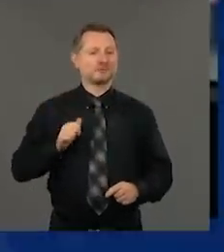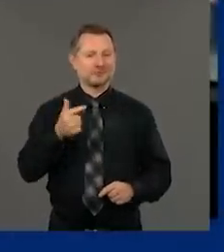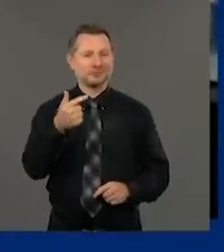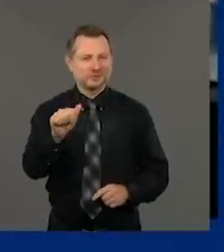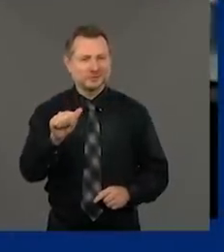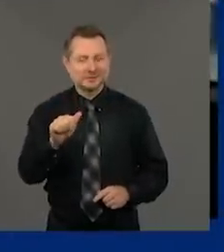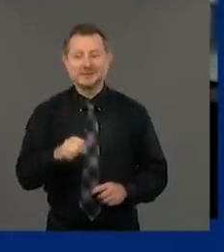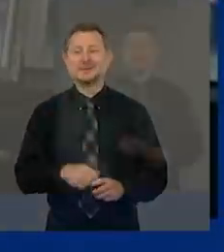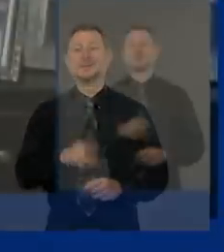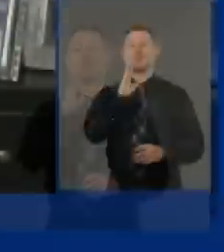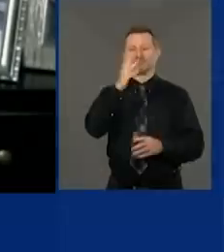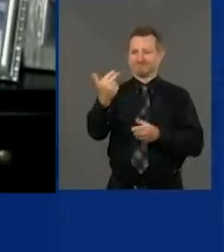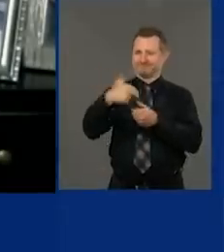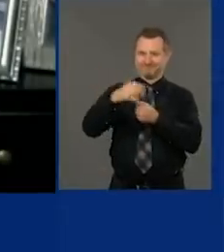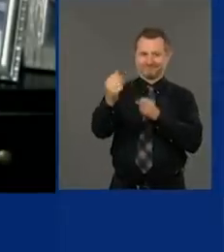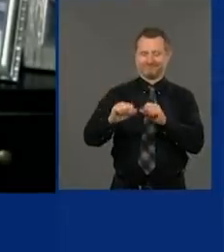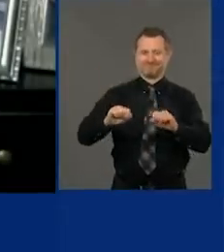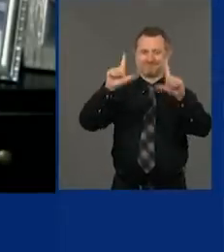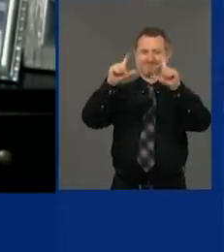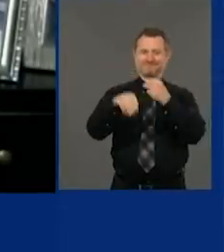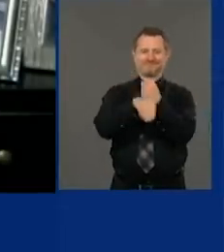morning. Good morning. How are you, Mayor?